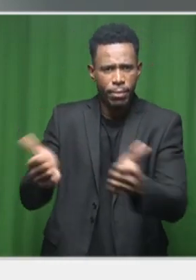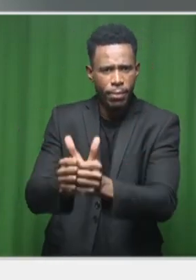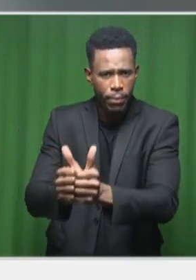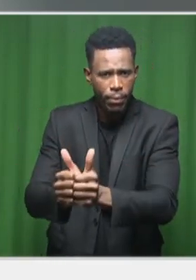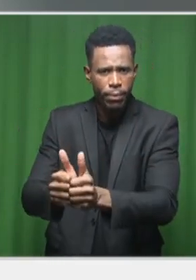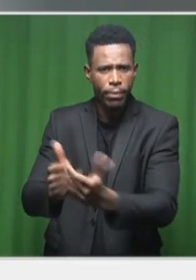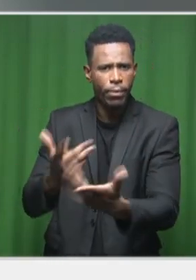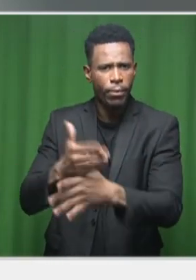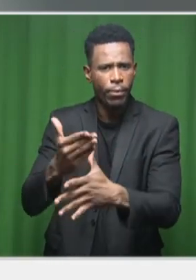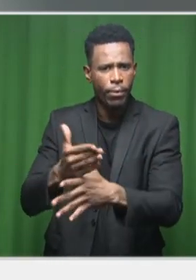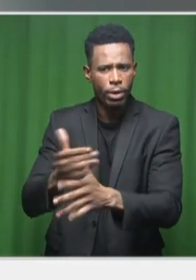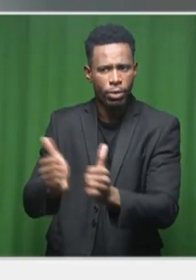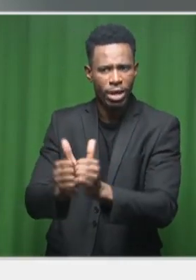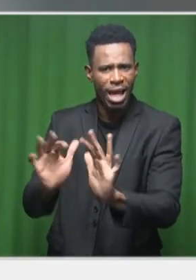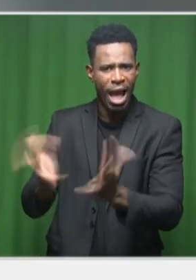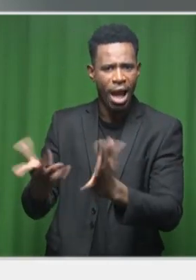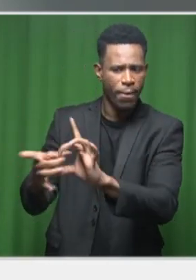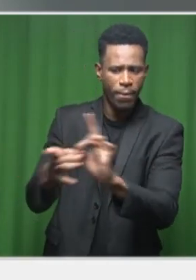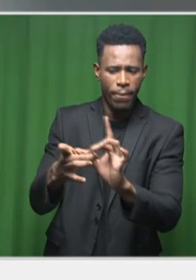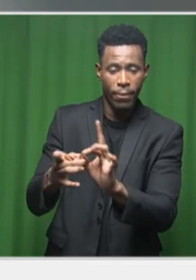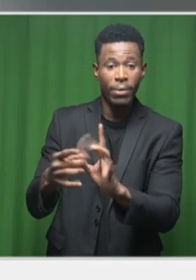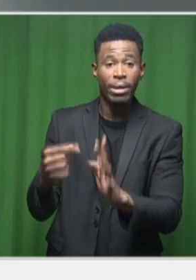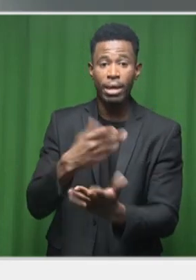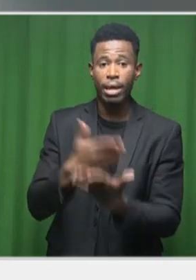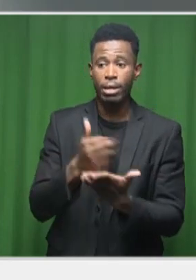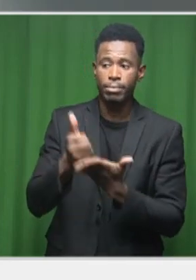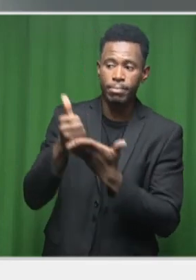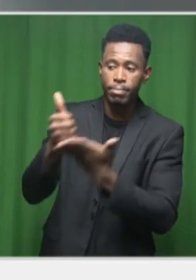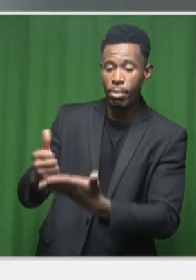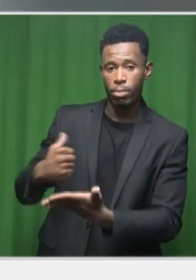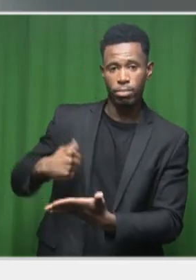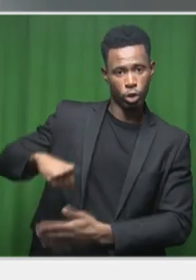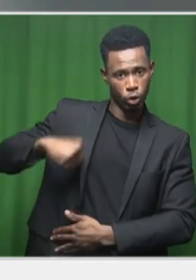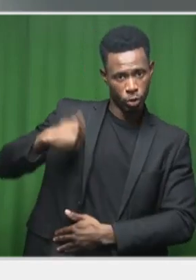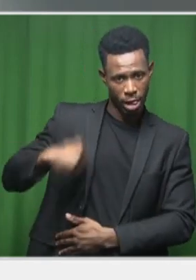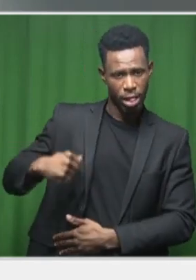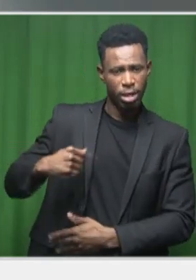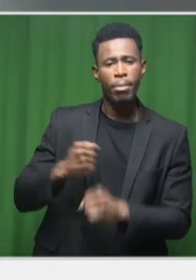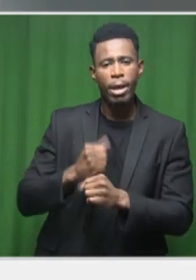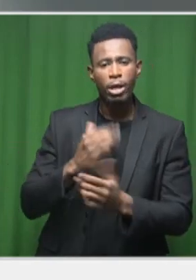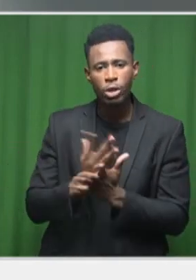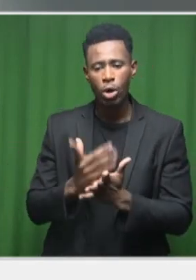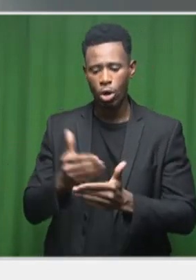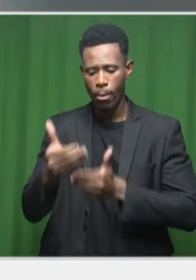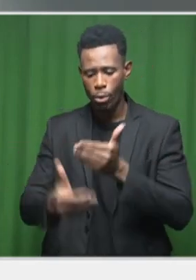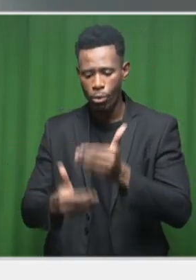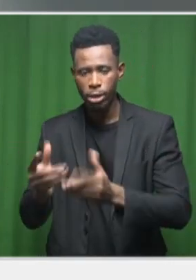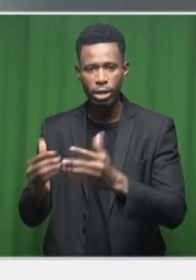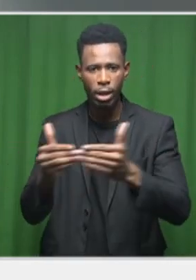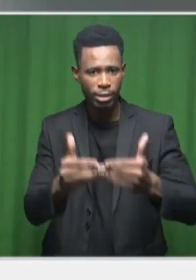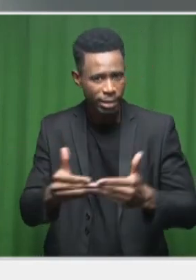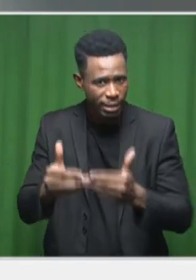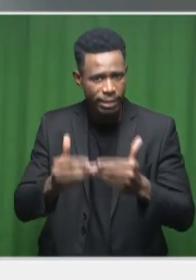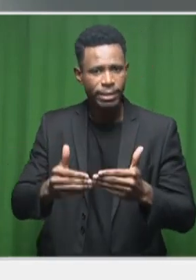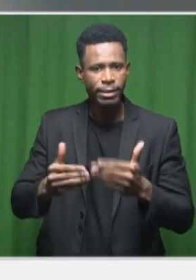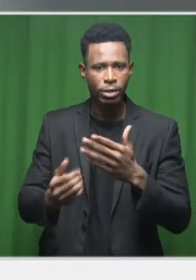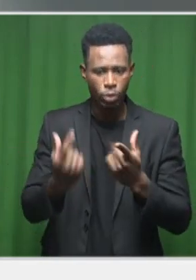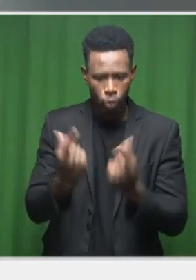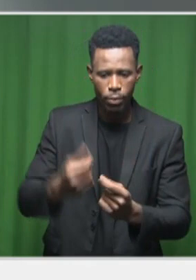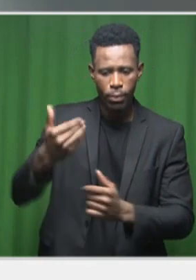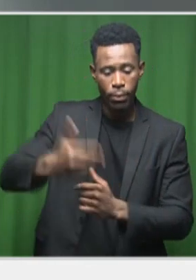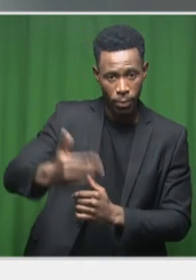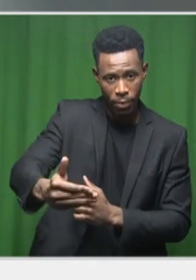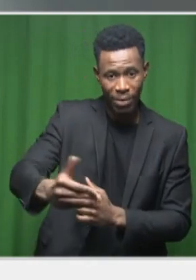and then to ensure that the execution happens, that the operation and maintenance happens. And that is really what the Water